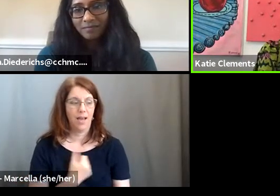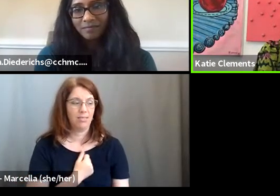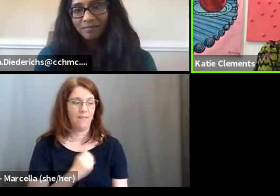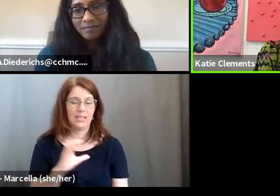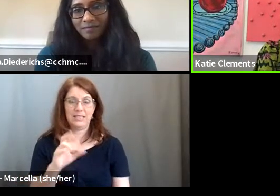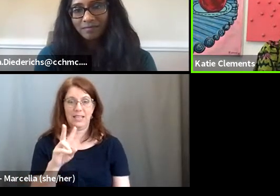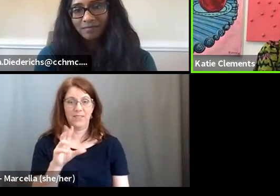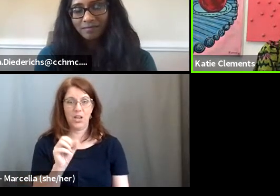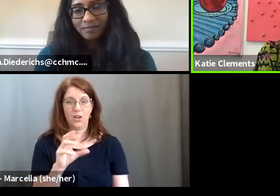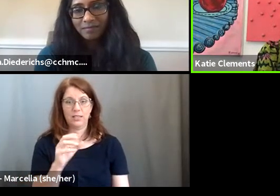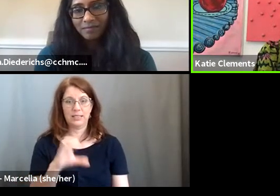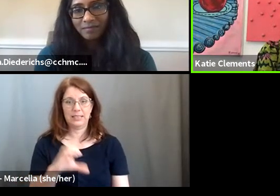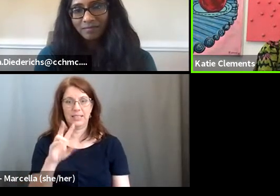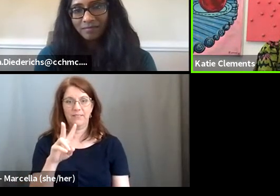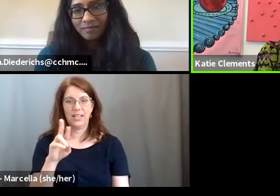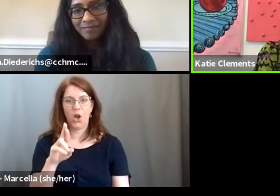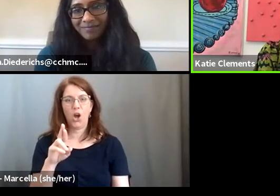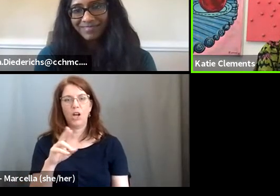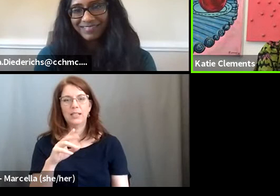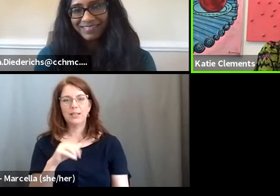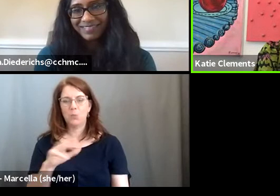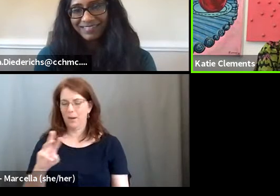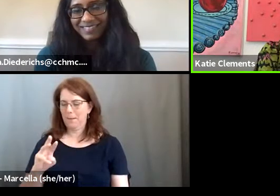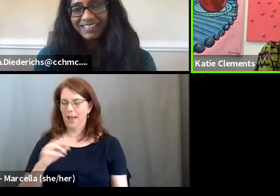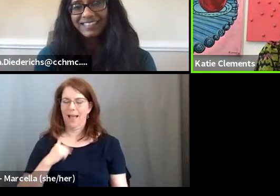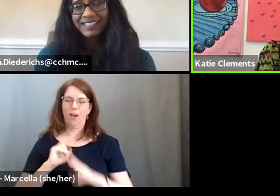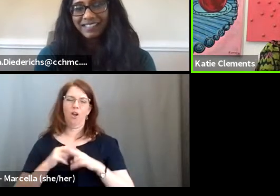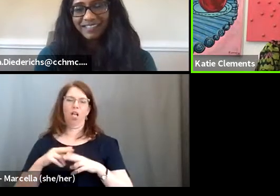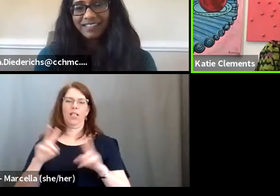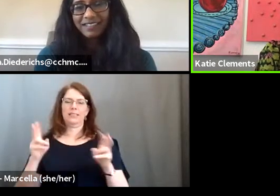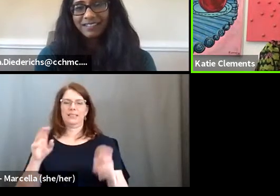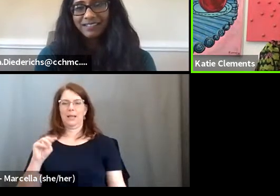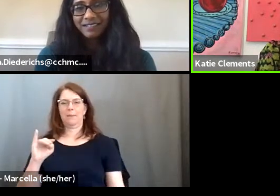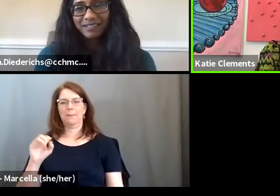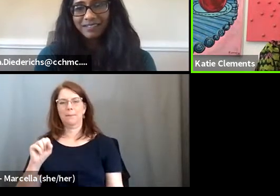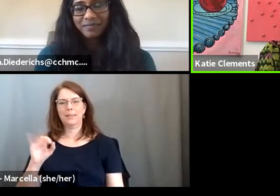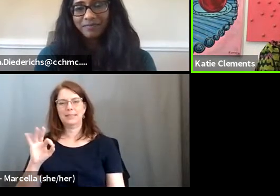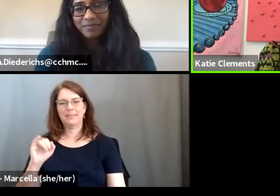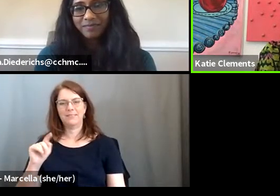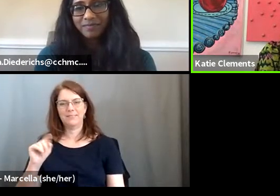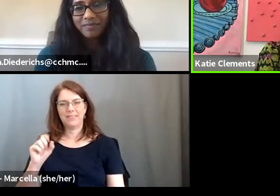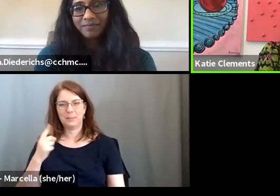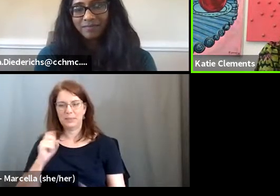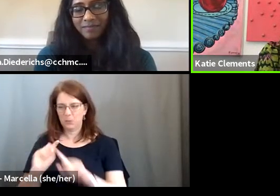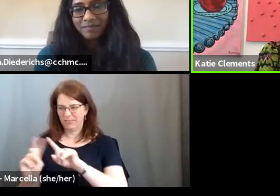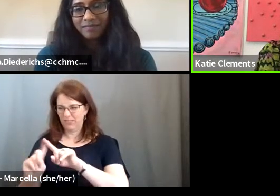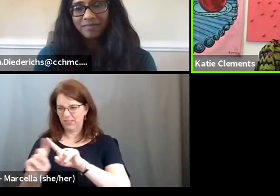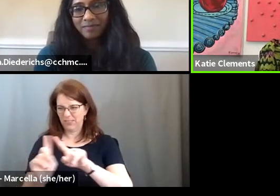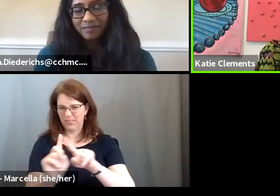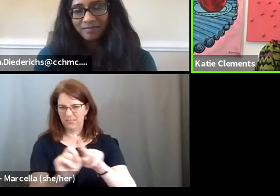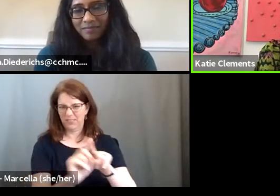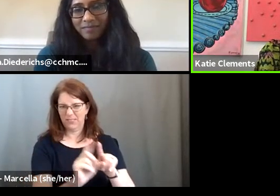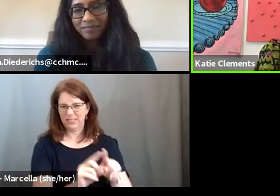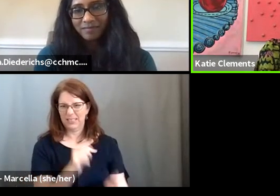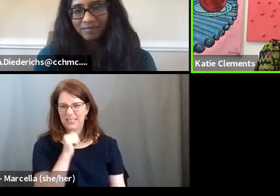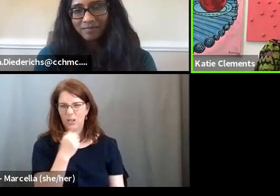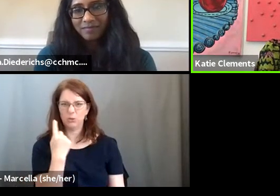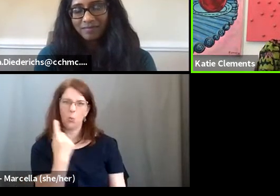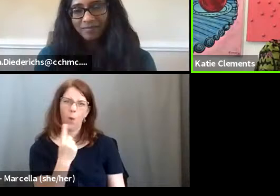that I call us the misfits because we're so different. There's not that one personality, you know, that